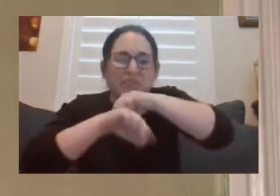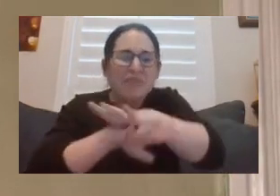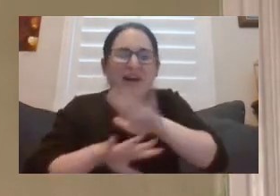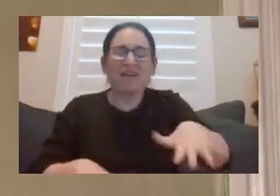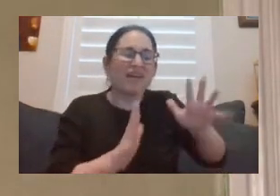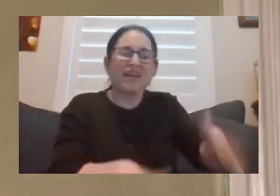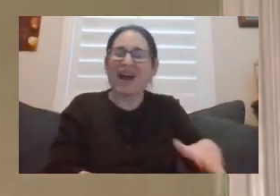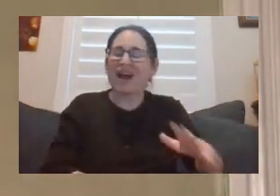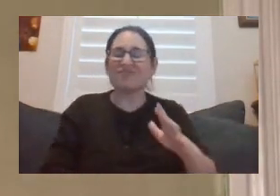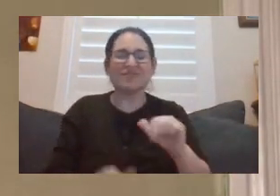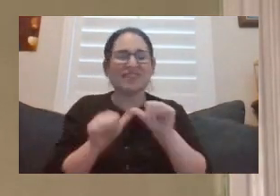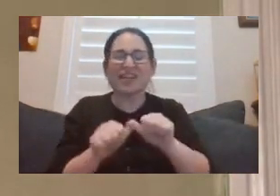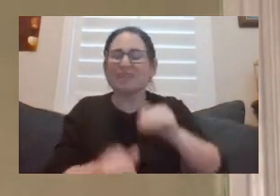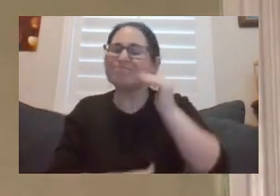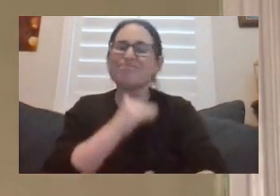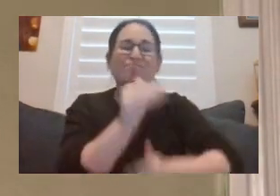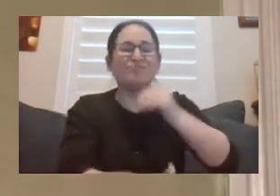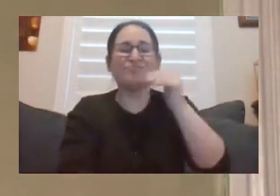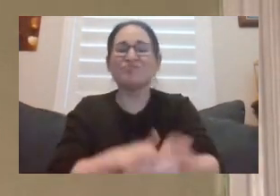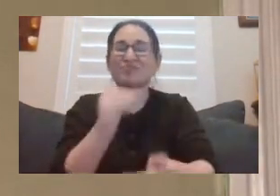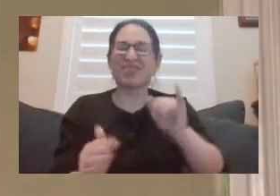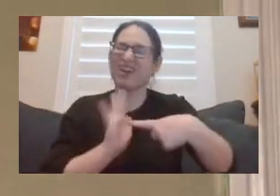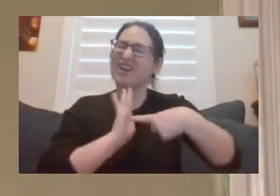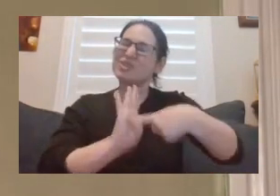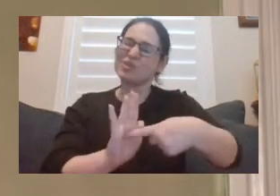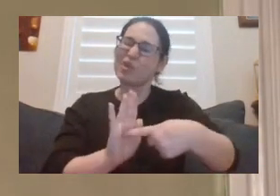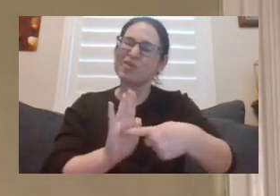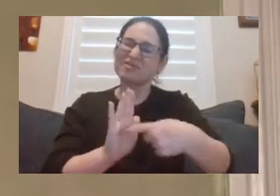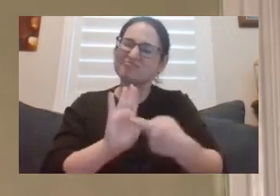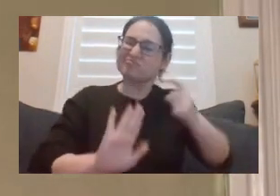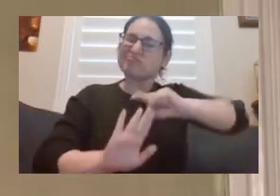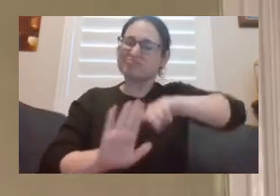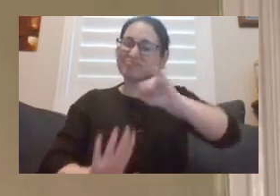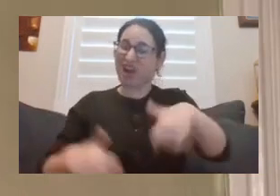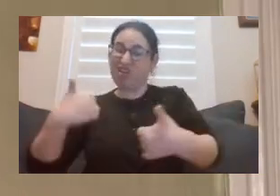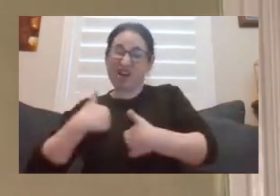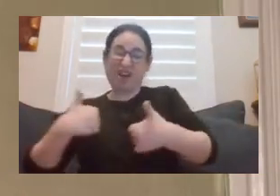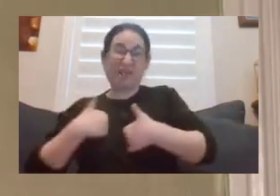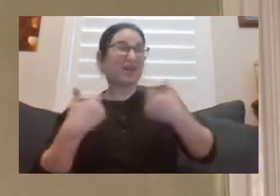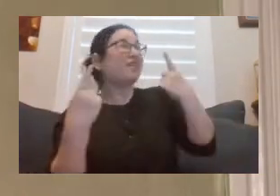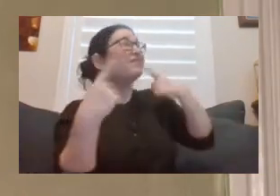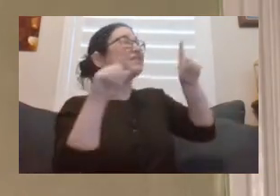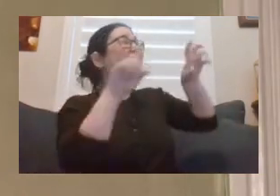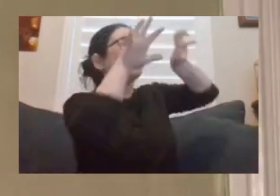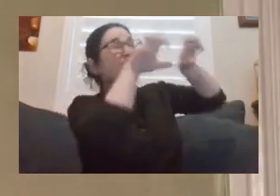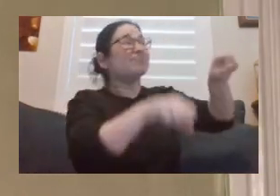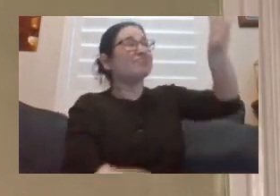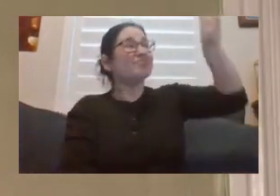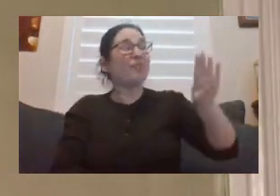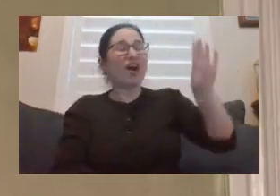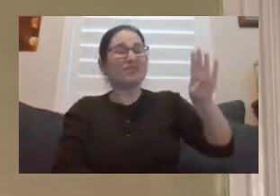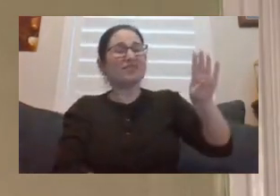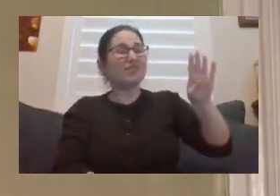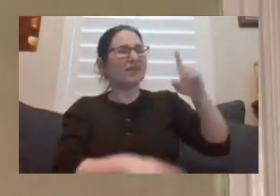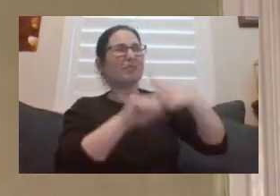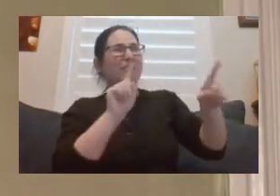These objects linger as they sink into the mud, reminders of how far the army has fallen since its victory at the siege of Boston only